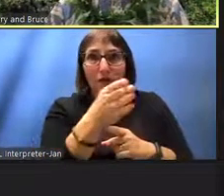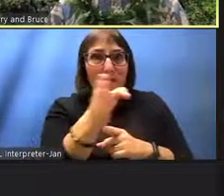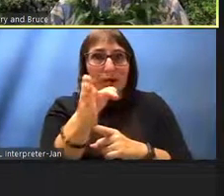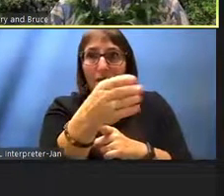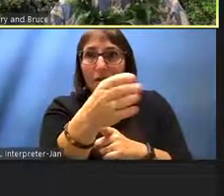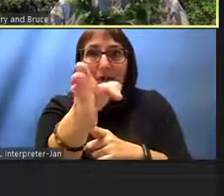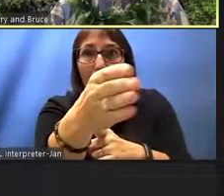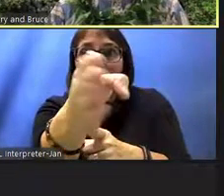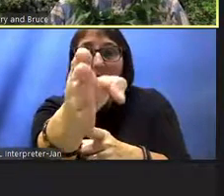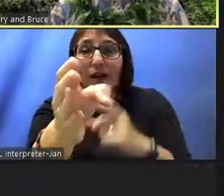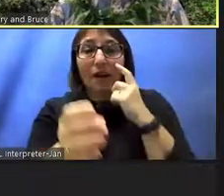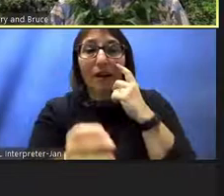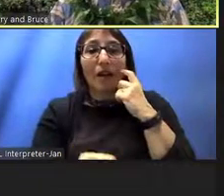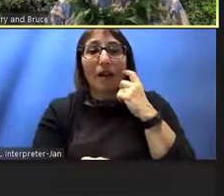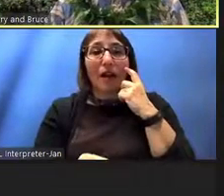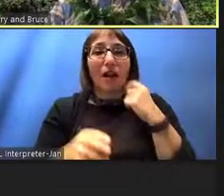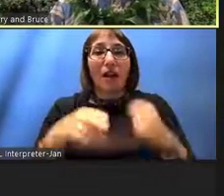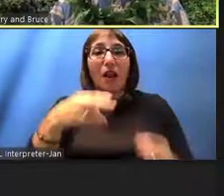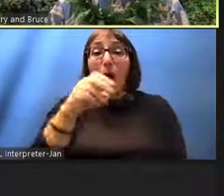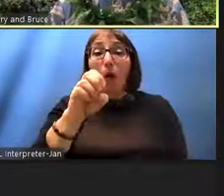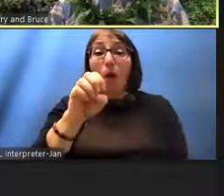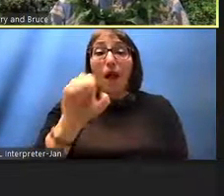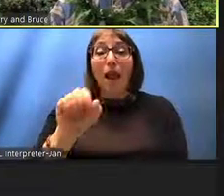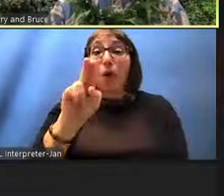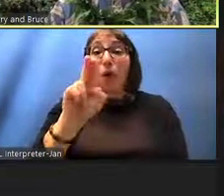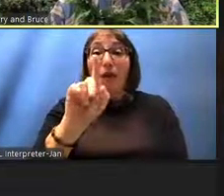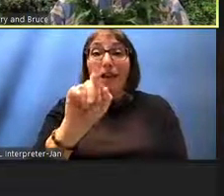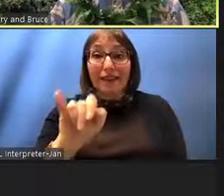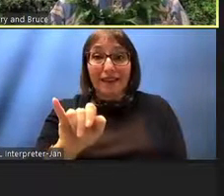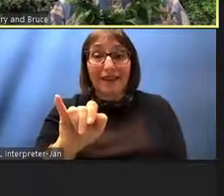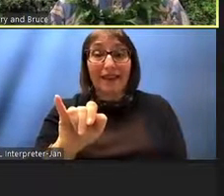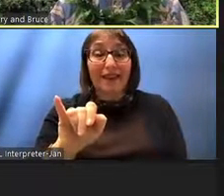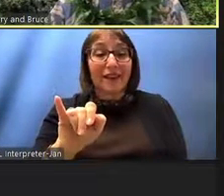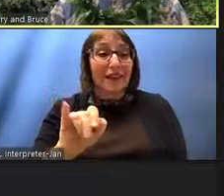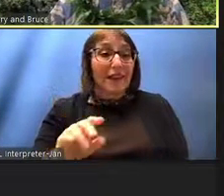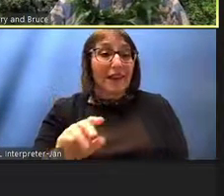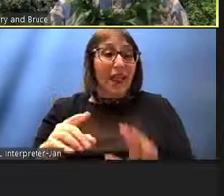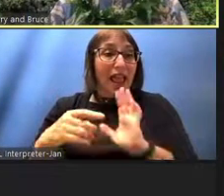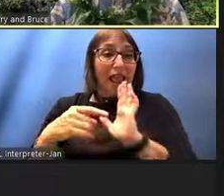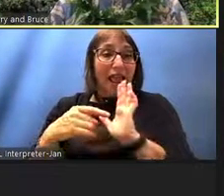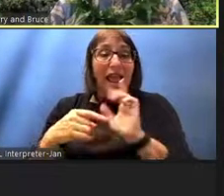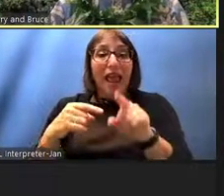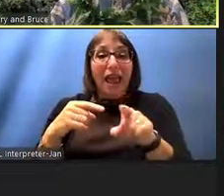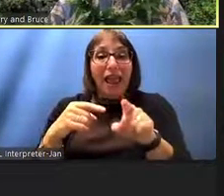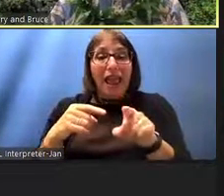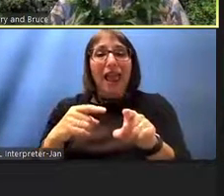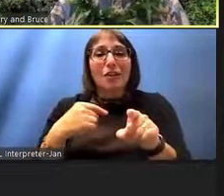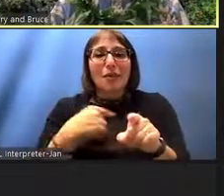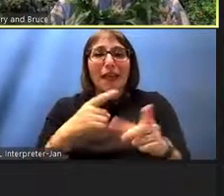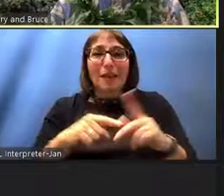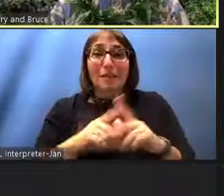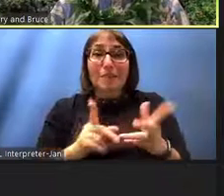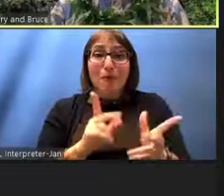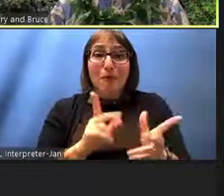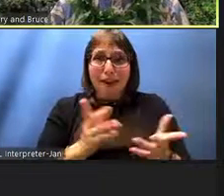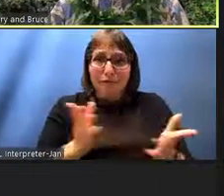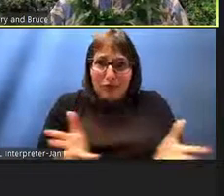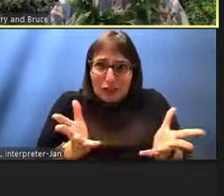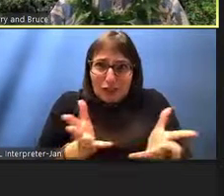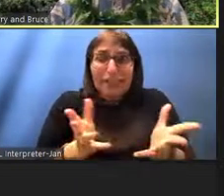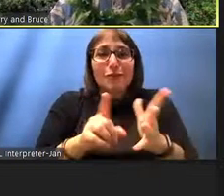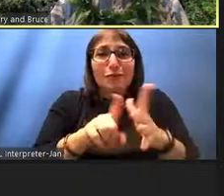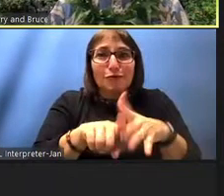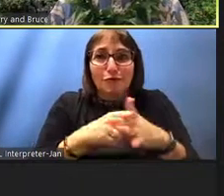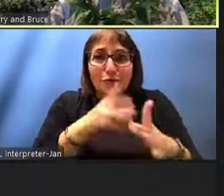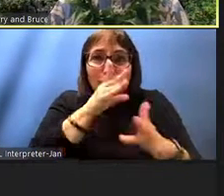paddle or hoiuli will be representing our regenerated speakers they hold the